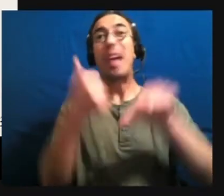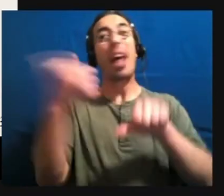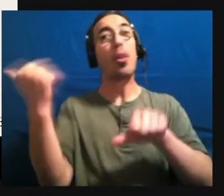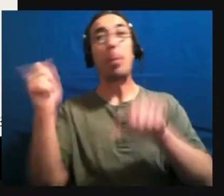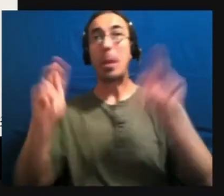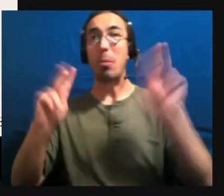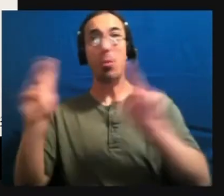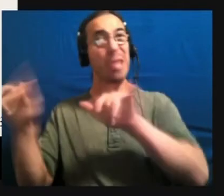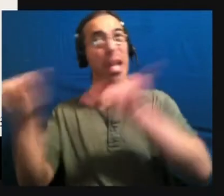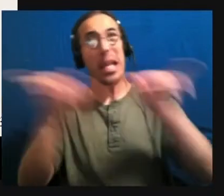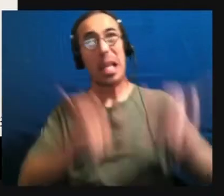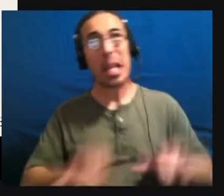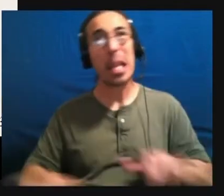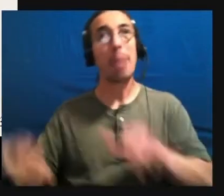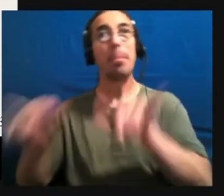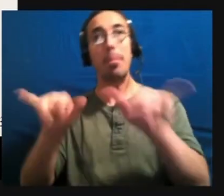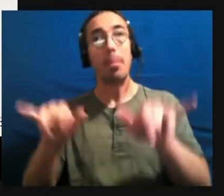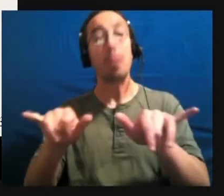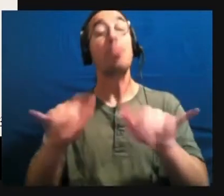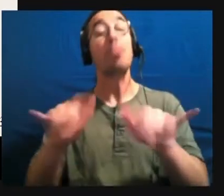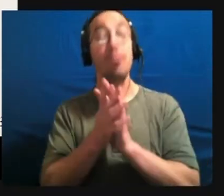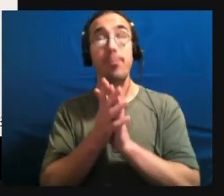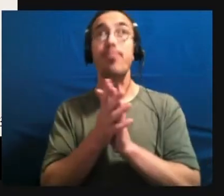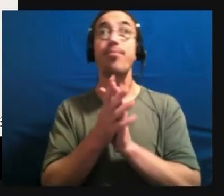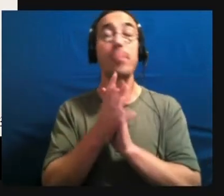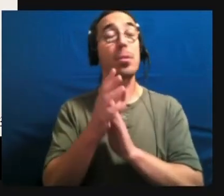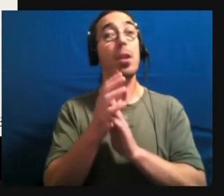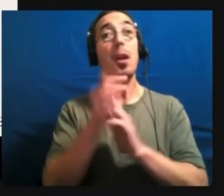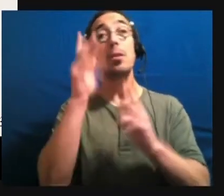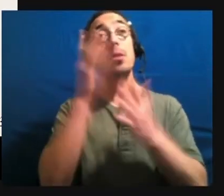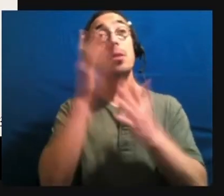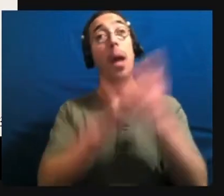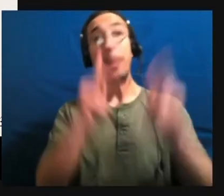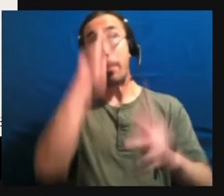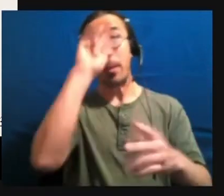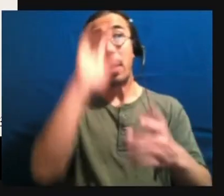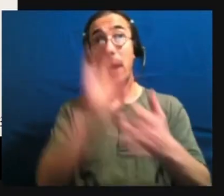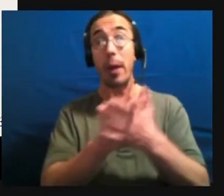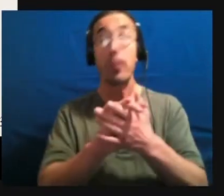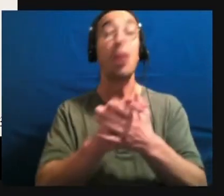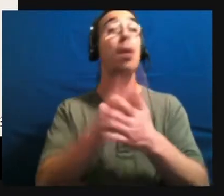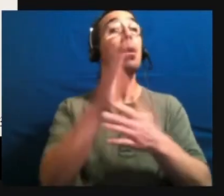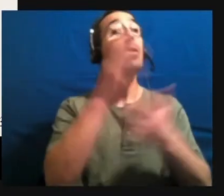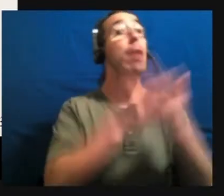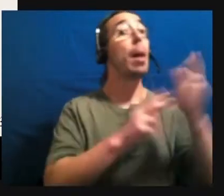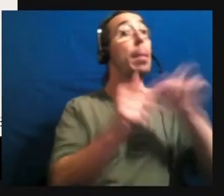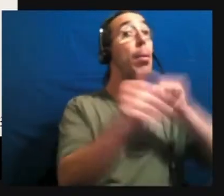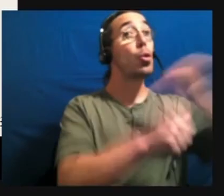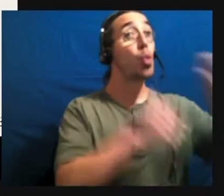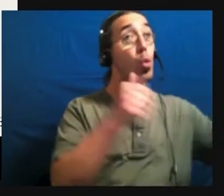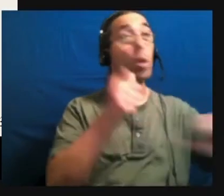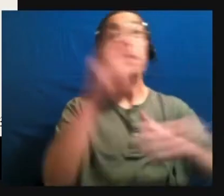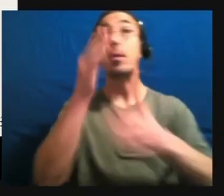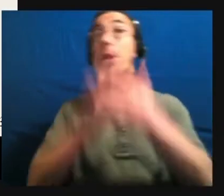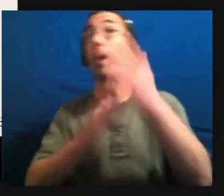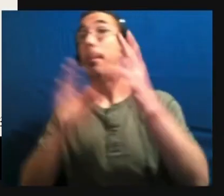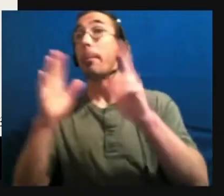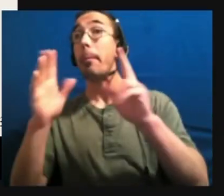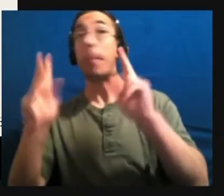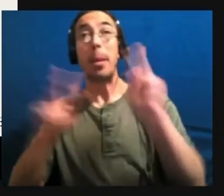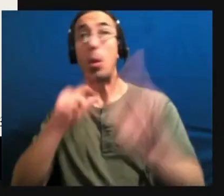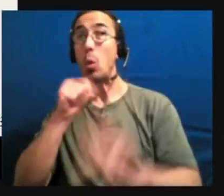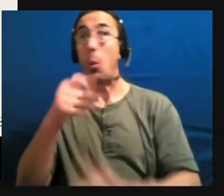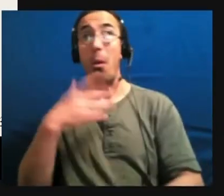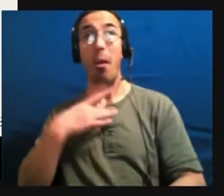and there are variations in humans. So some people are more social. Some people are less social. Um, but the